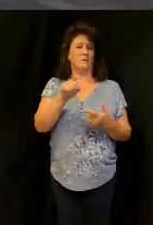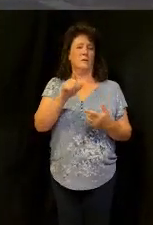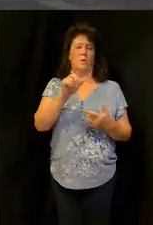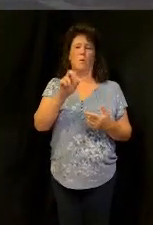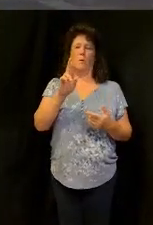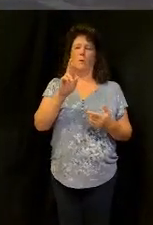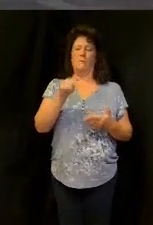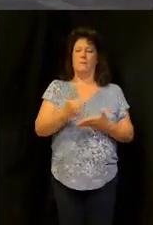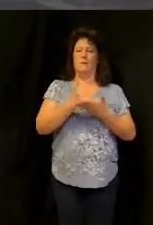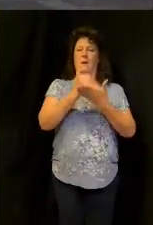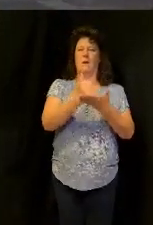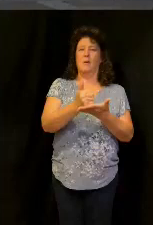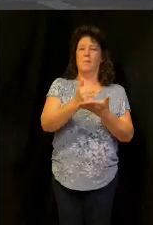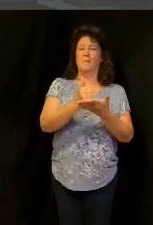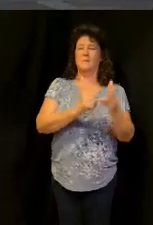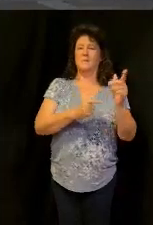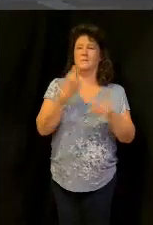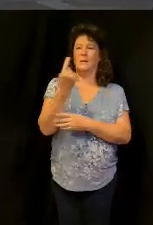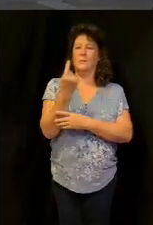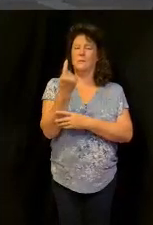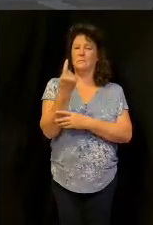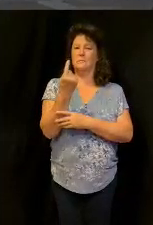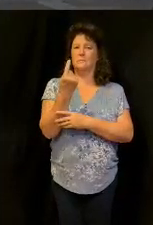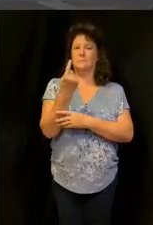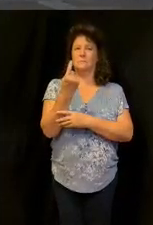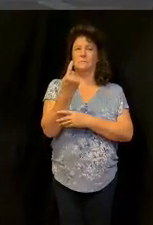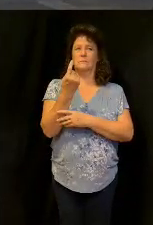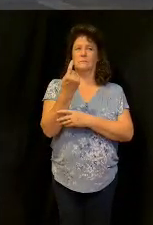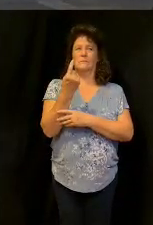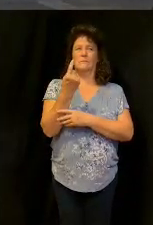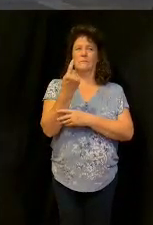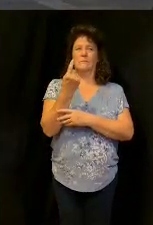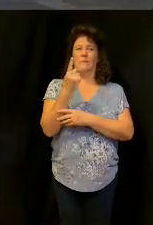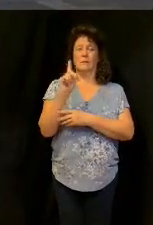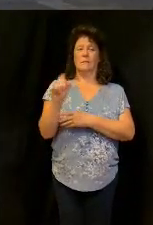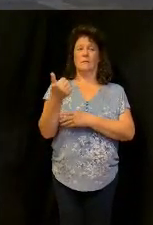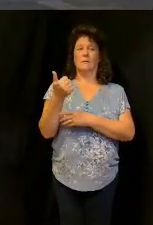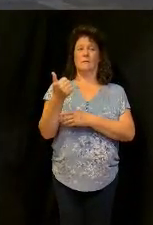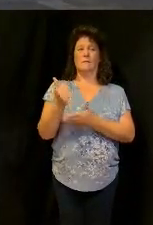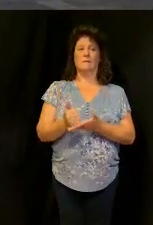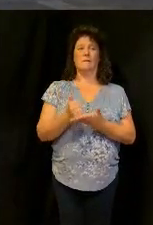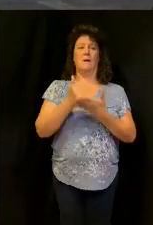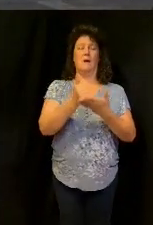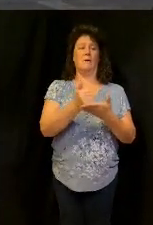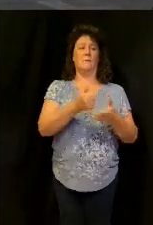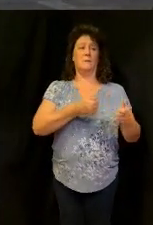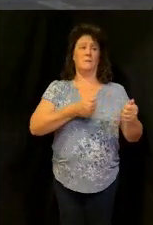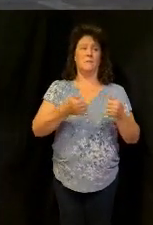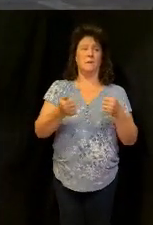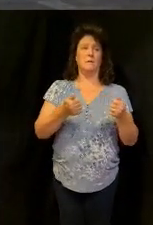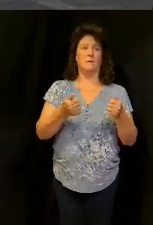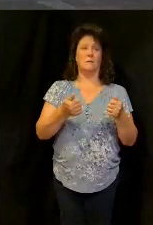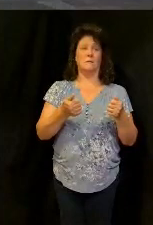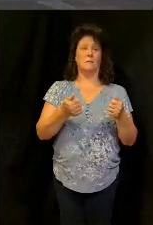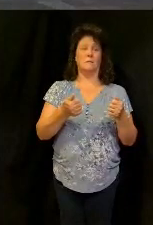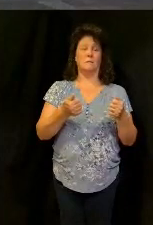that's having a problem that you work with this is the deal the tithe helps us to manage the 90